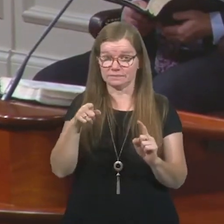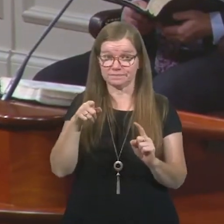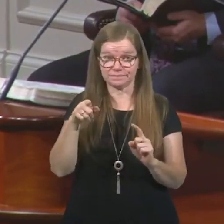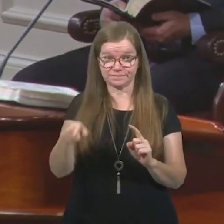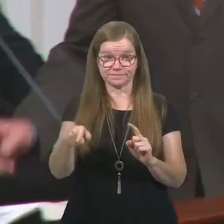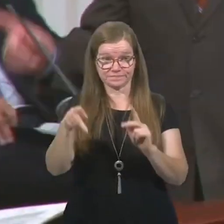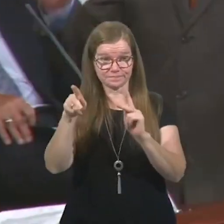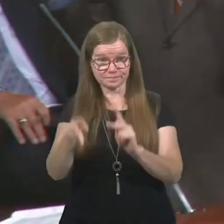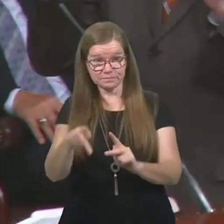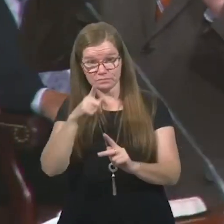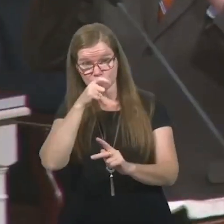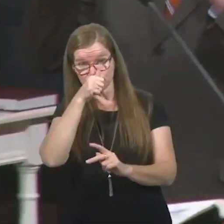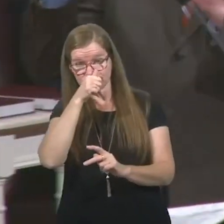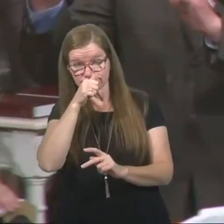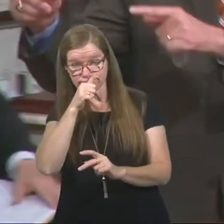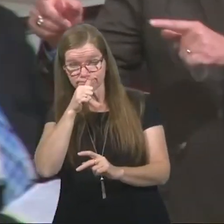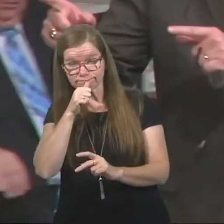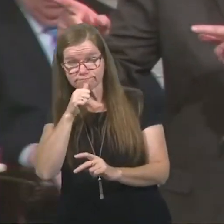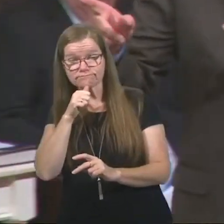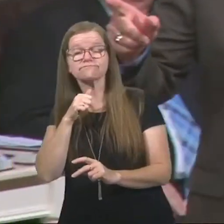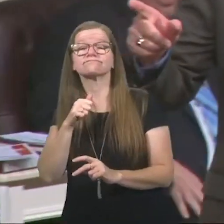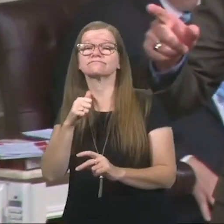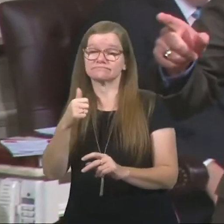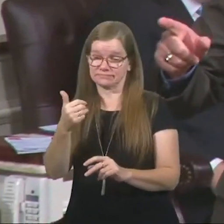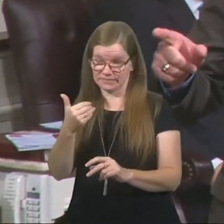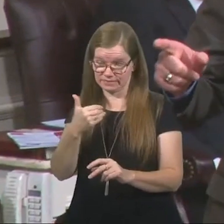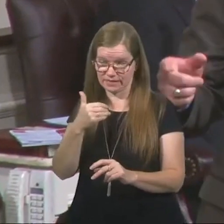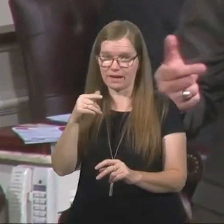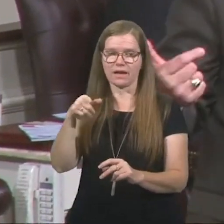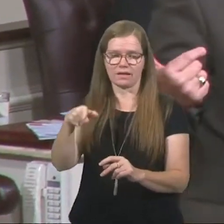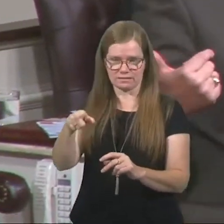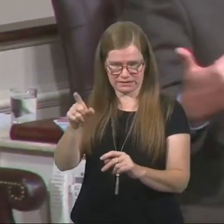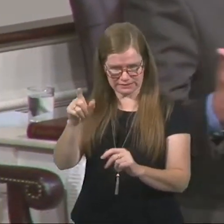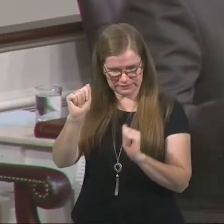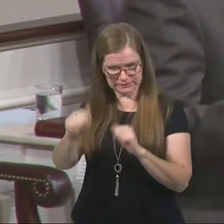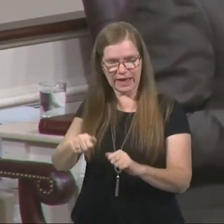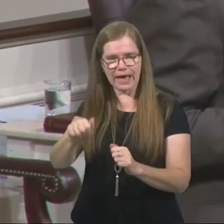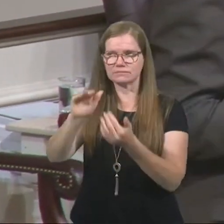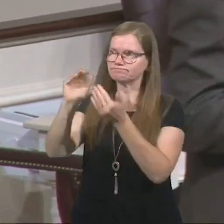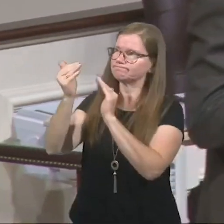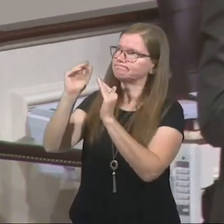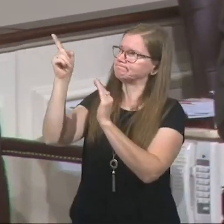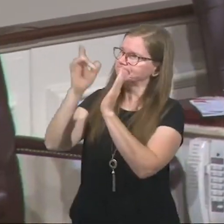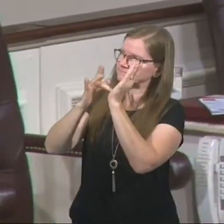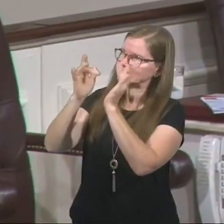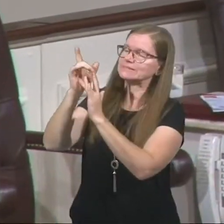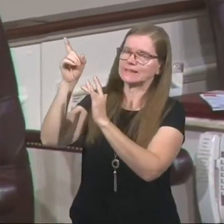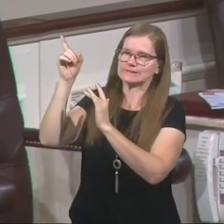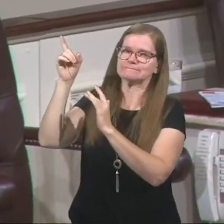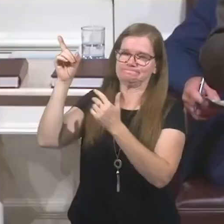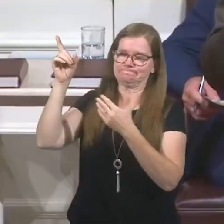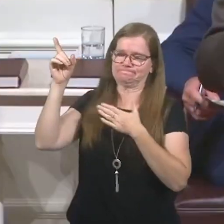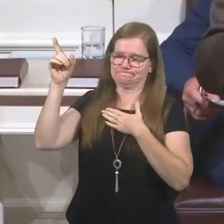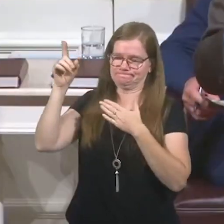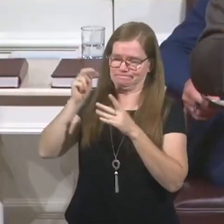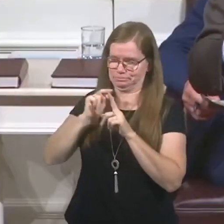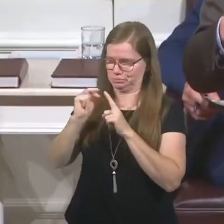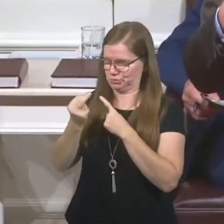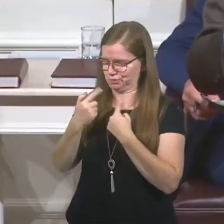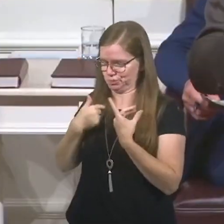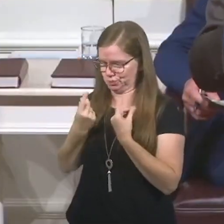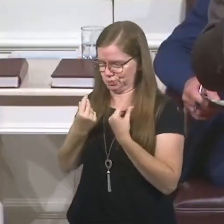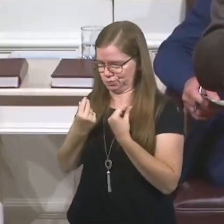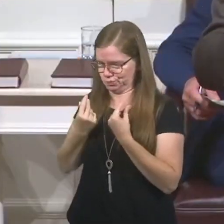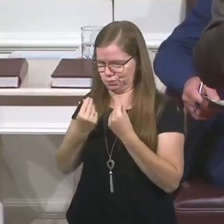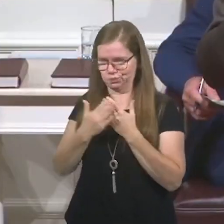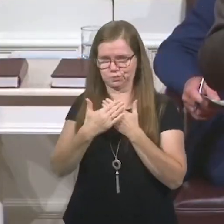difficult time has the example of Jesus to think about and he has his own perspectives to say, you know, what am I going to do